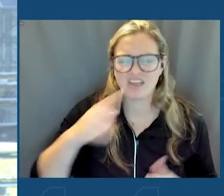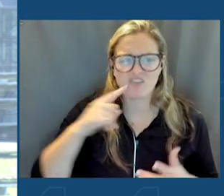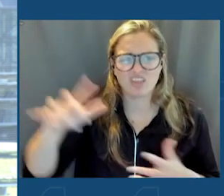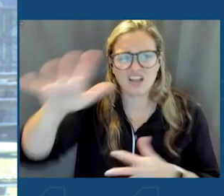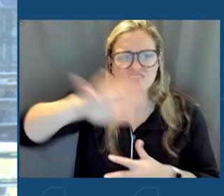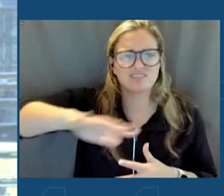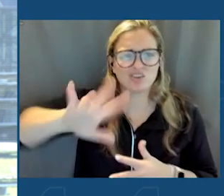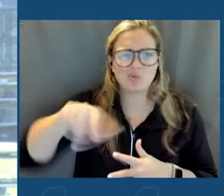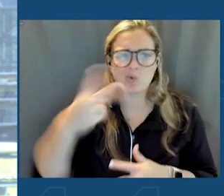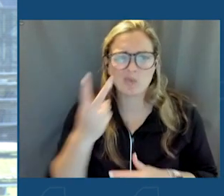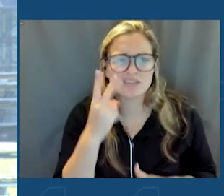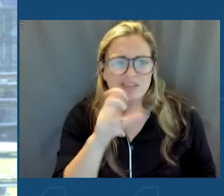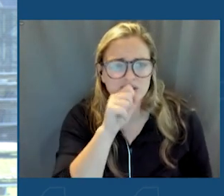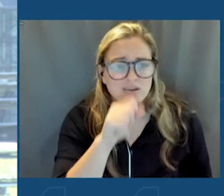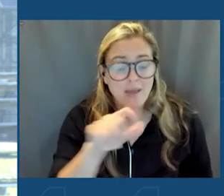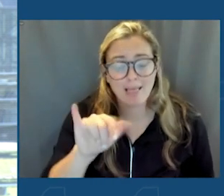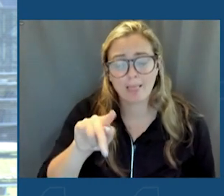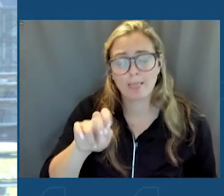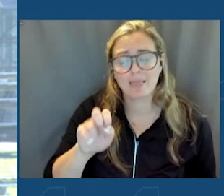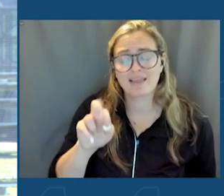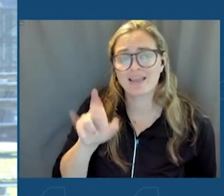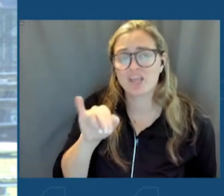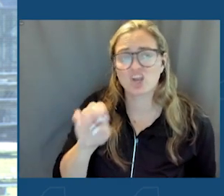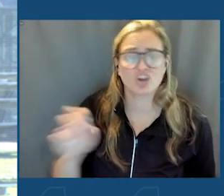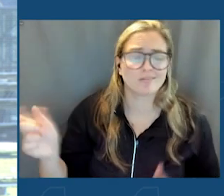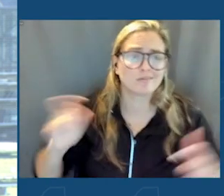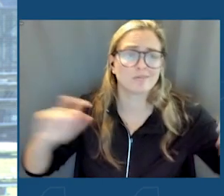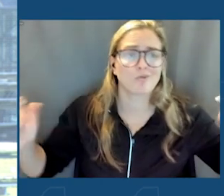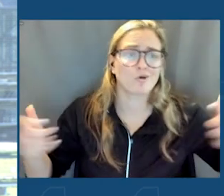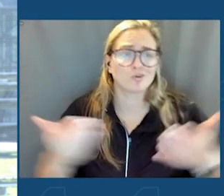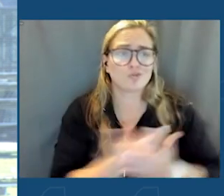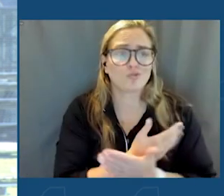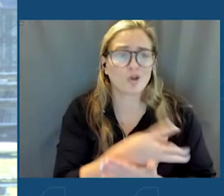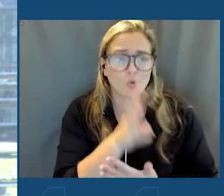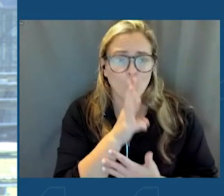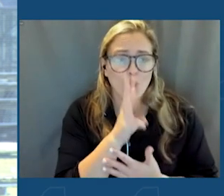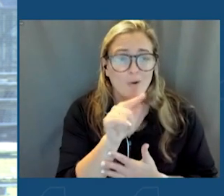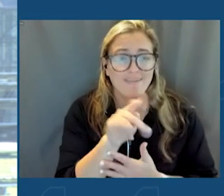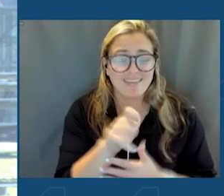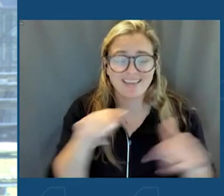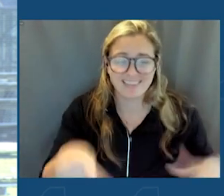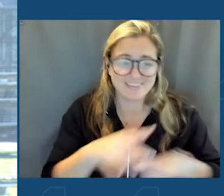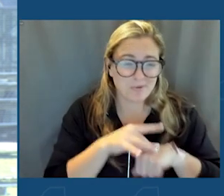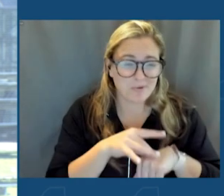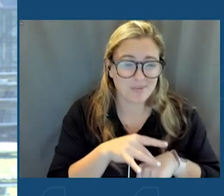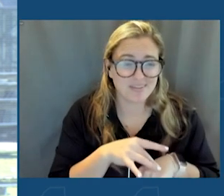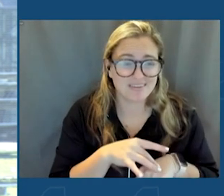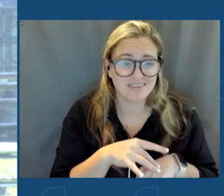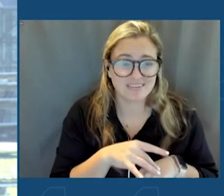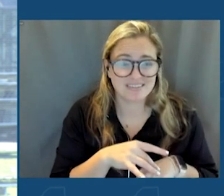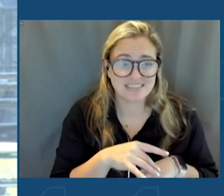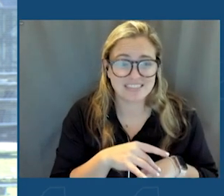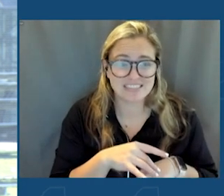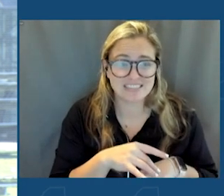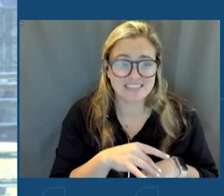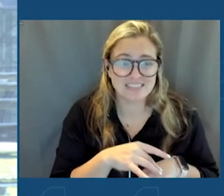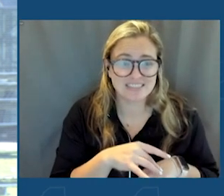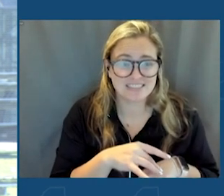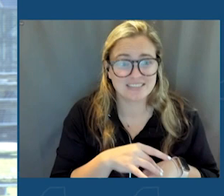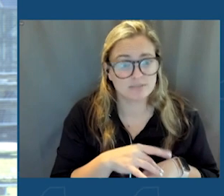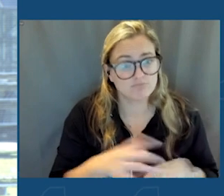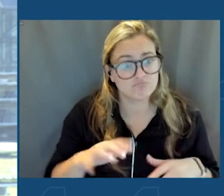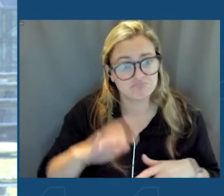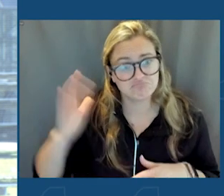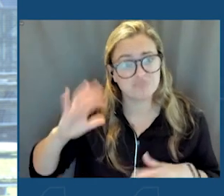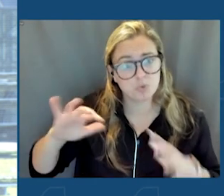And Lake Erie, one of the largest freshwater lakes on this planet, is where we used to swim.